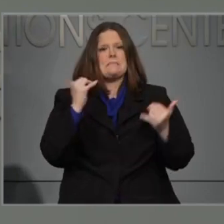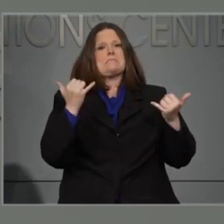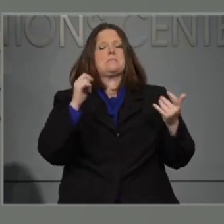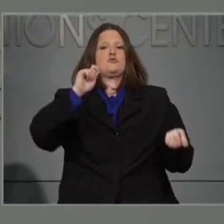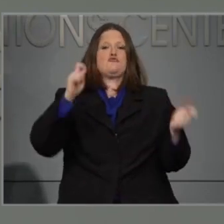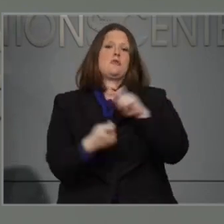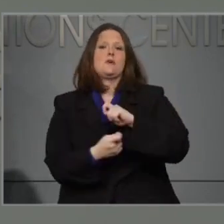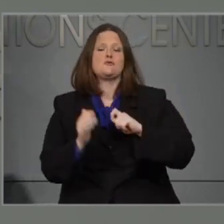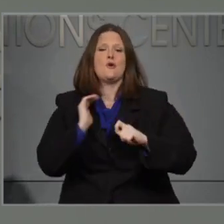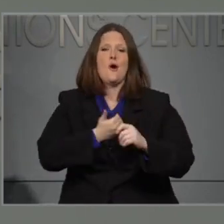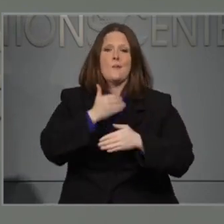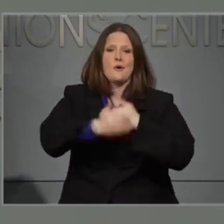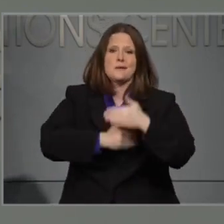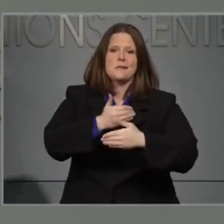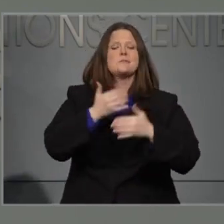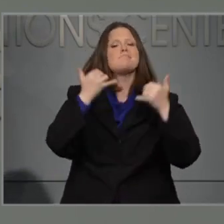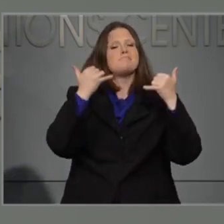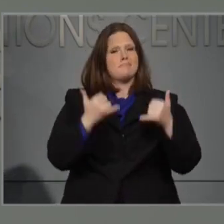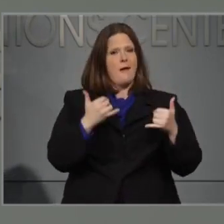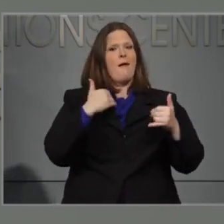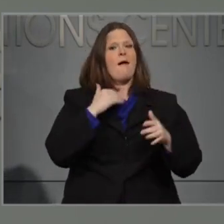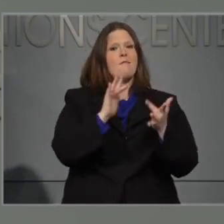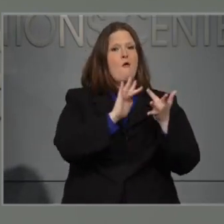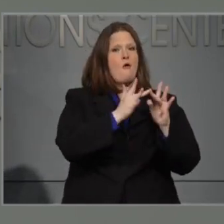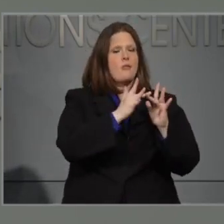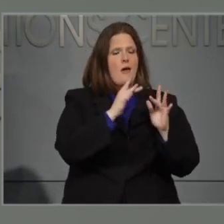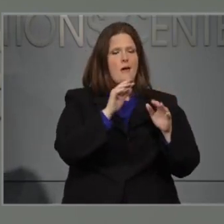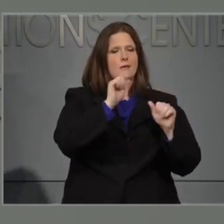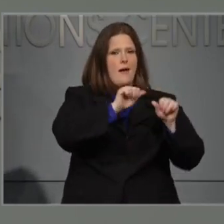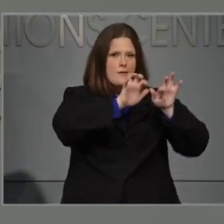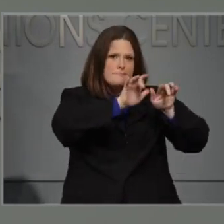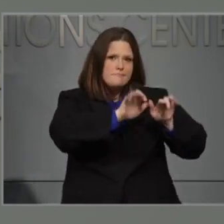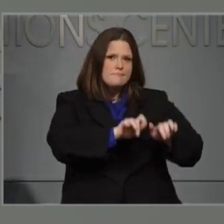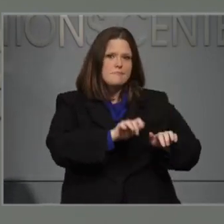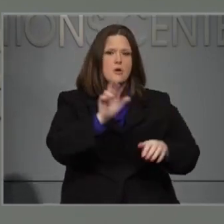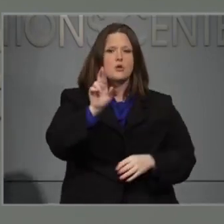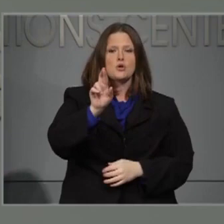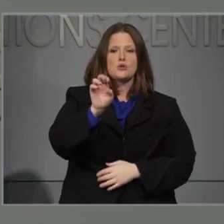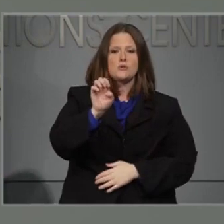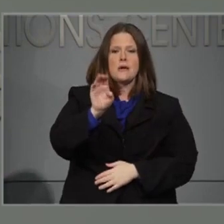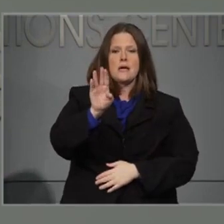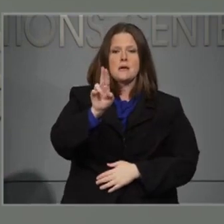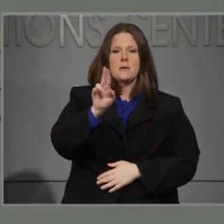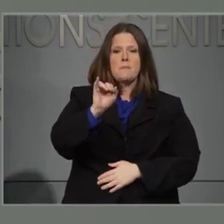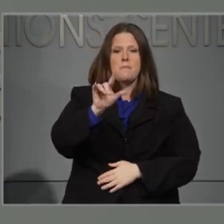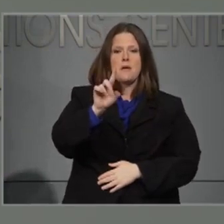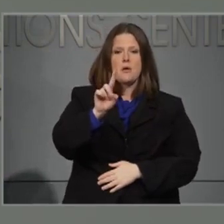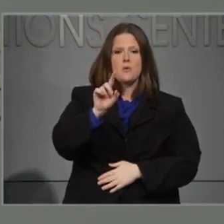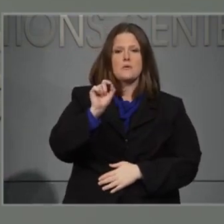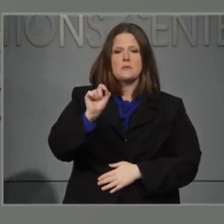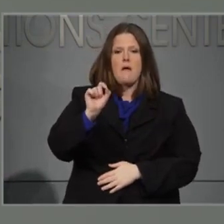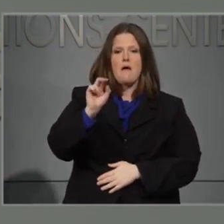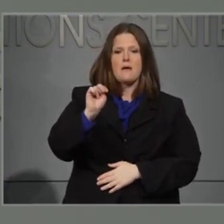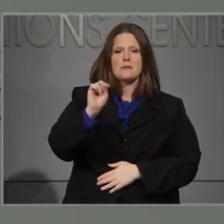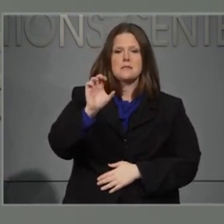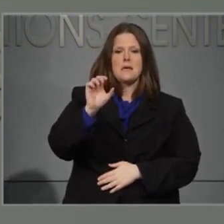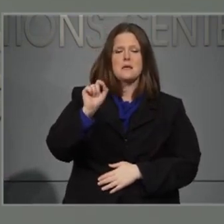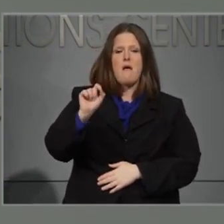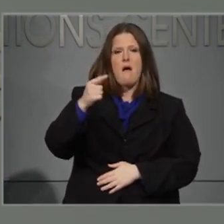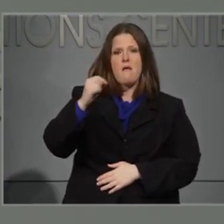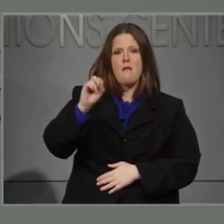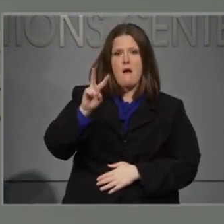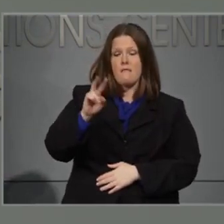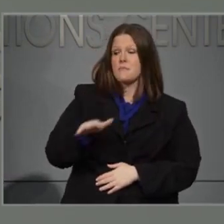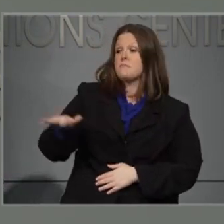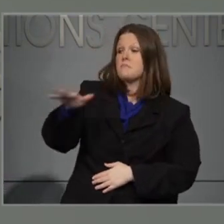That application is now live on our updated website at rebuild.nc.gov, and storm survivors can